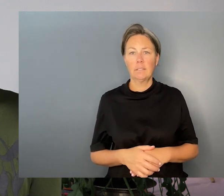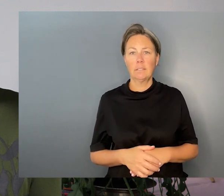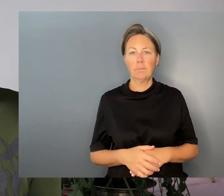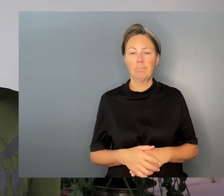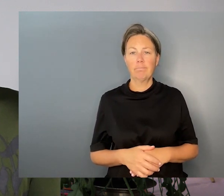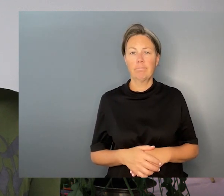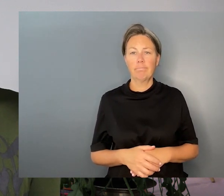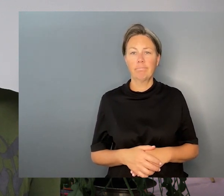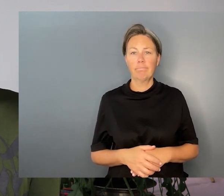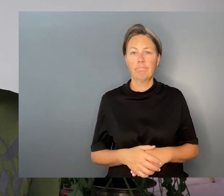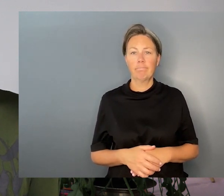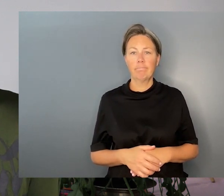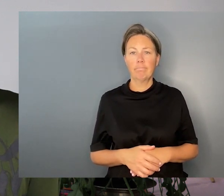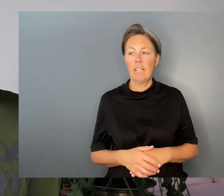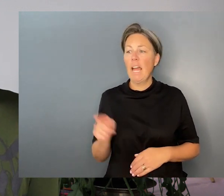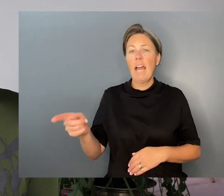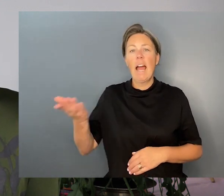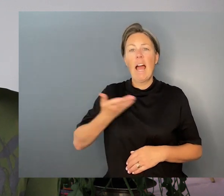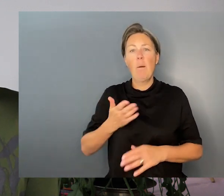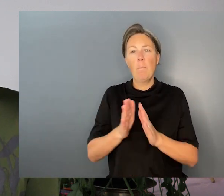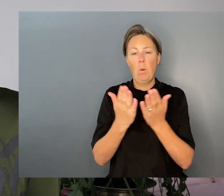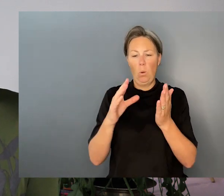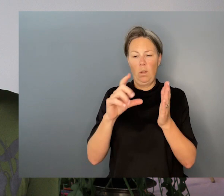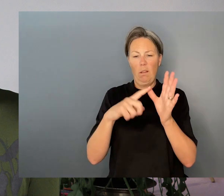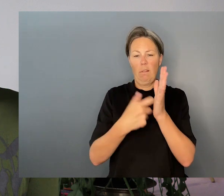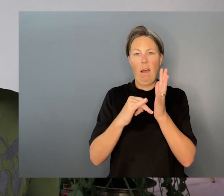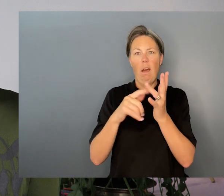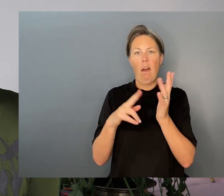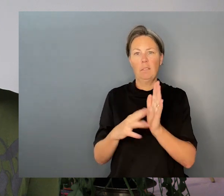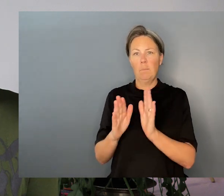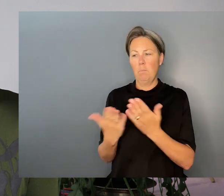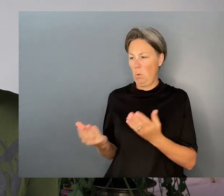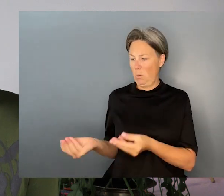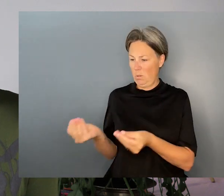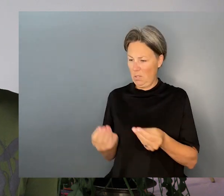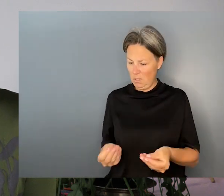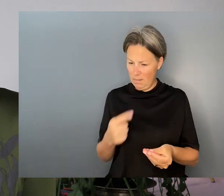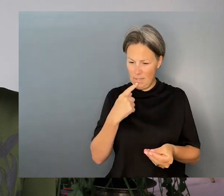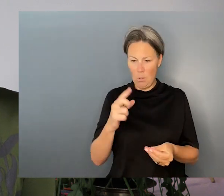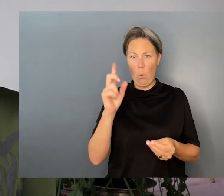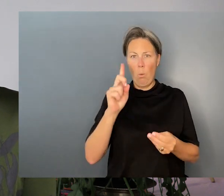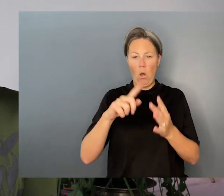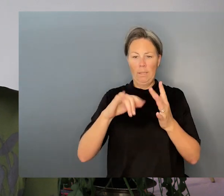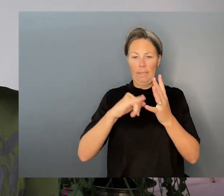You left a dog-eared Carson book in the front seat of my car. What is a hole made of? It's self.